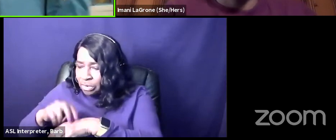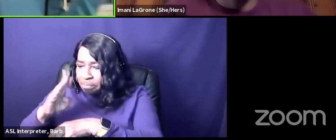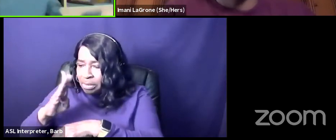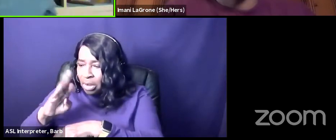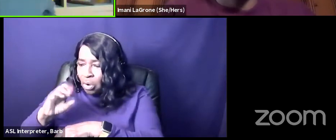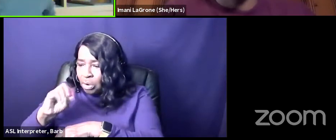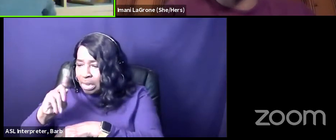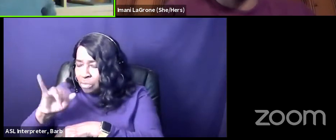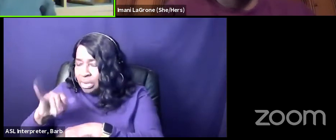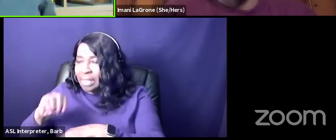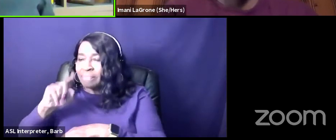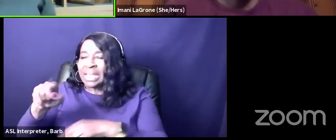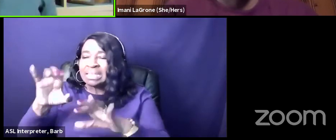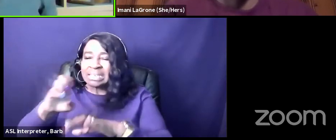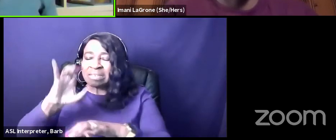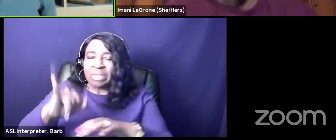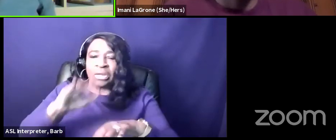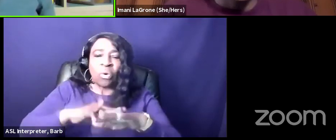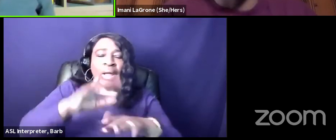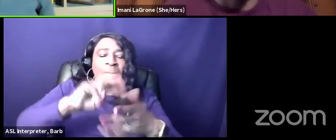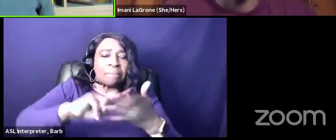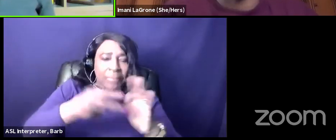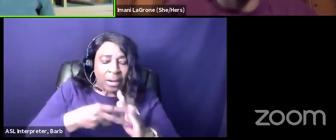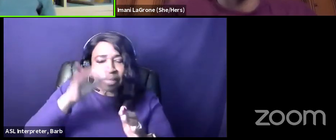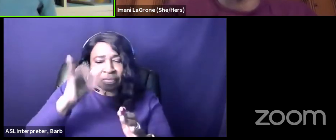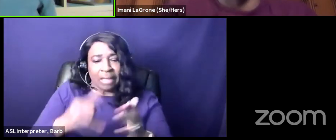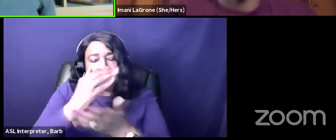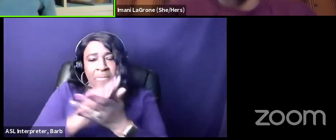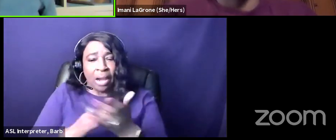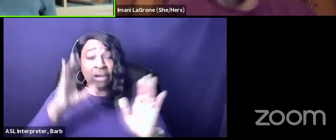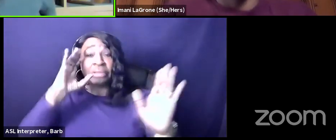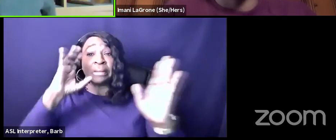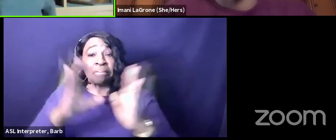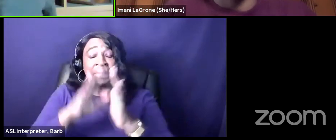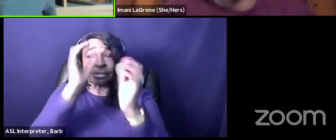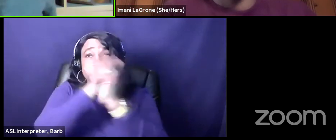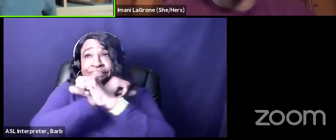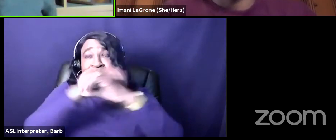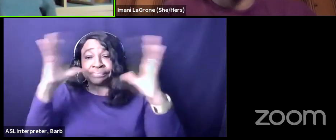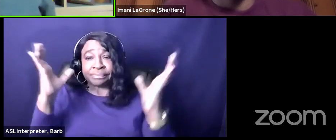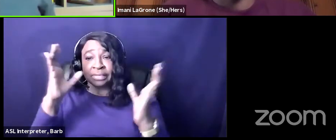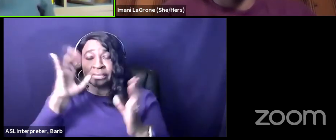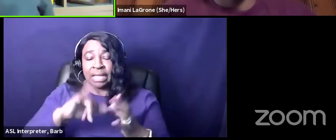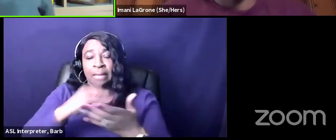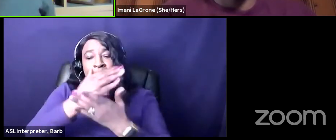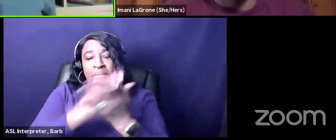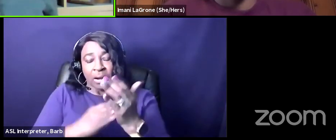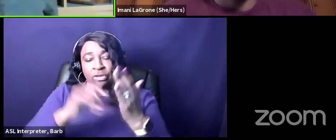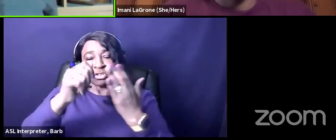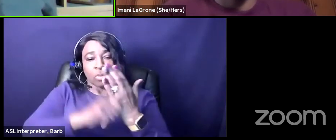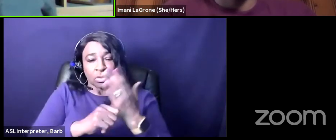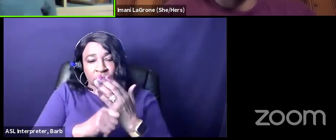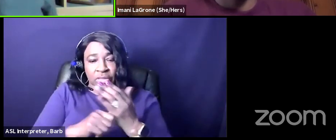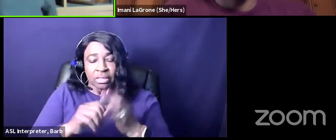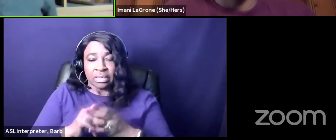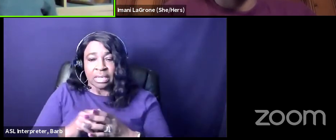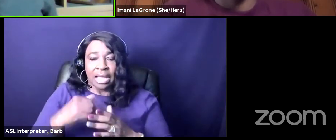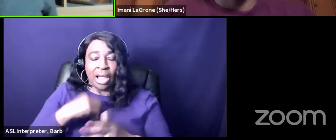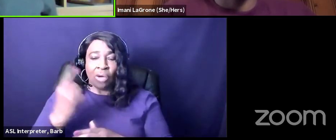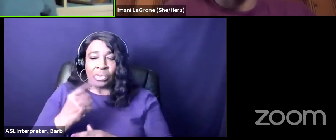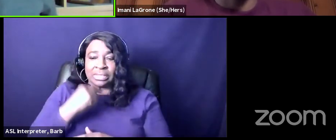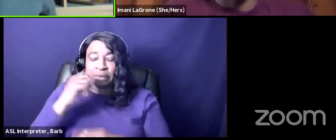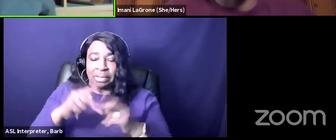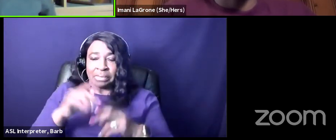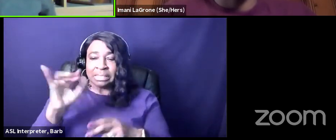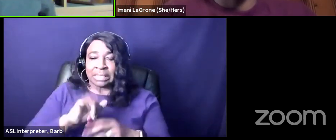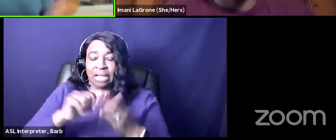country's like oh come one come all that's part of the fiction right that's part of the brochure that is never i always tell people it's like the